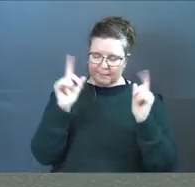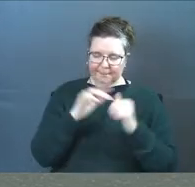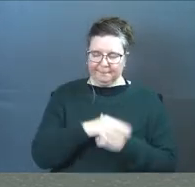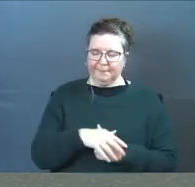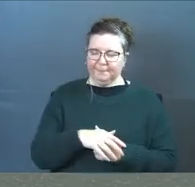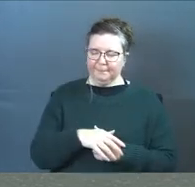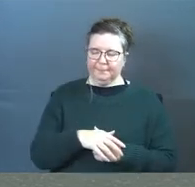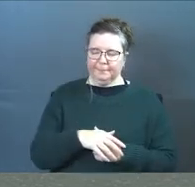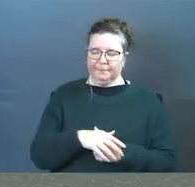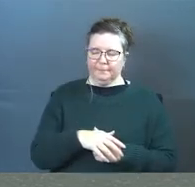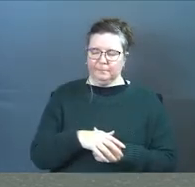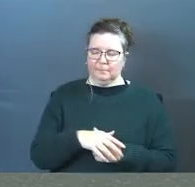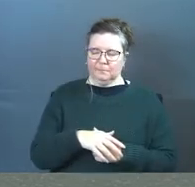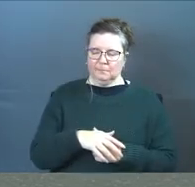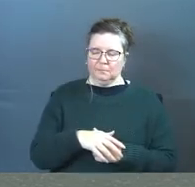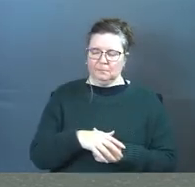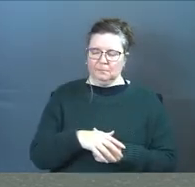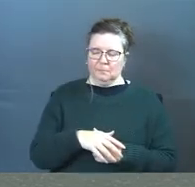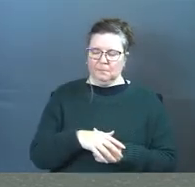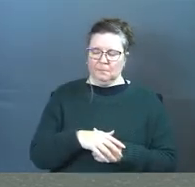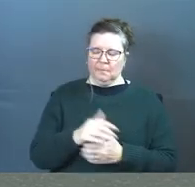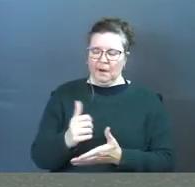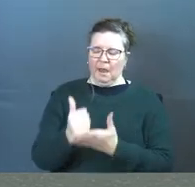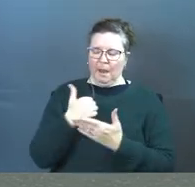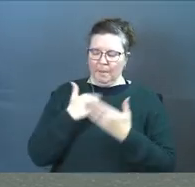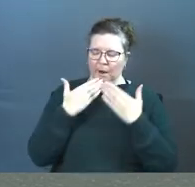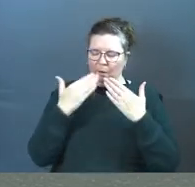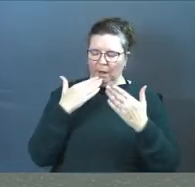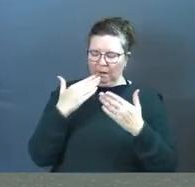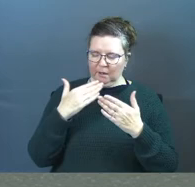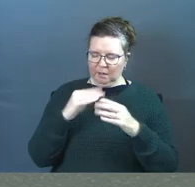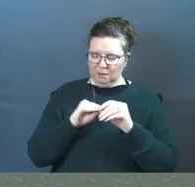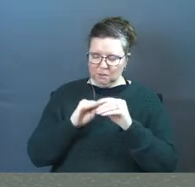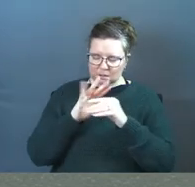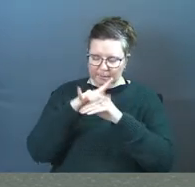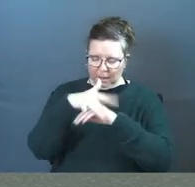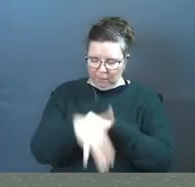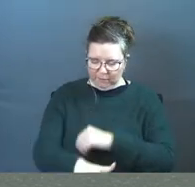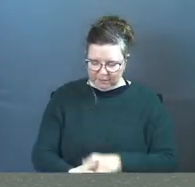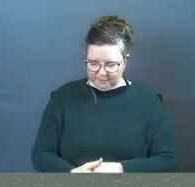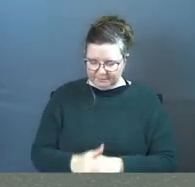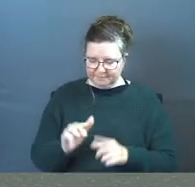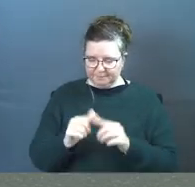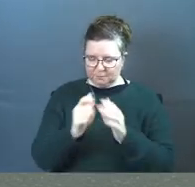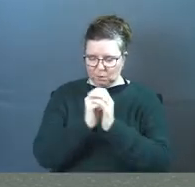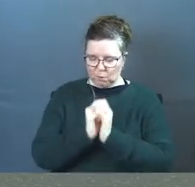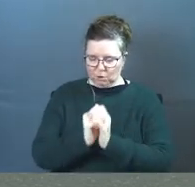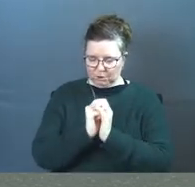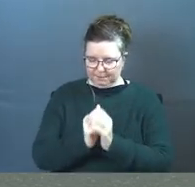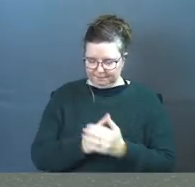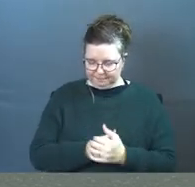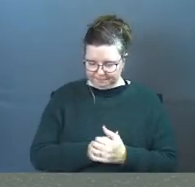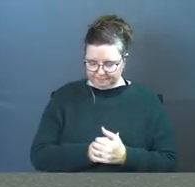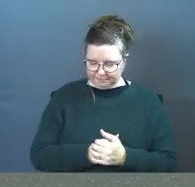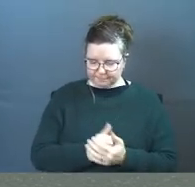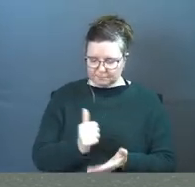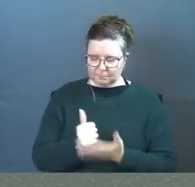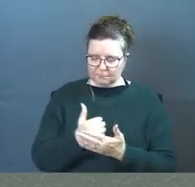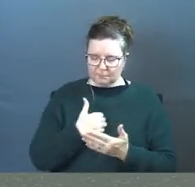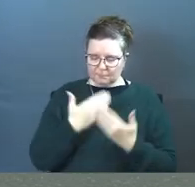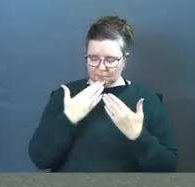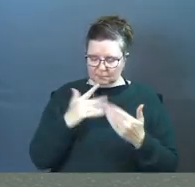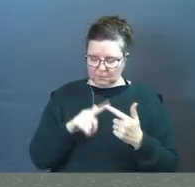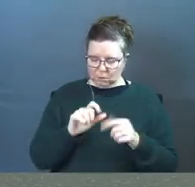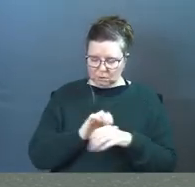help our gratitude to spill over into worship help our